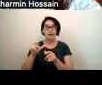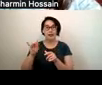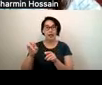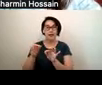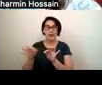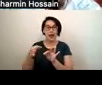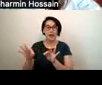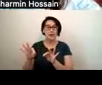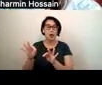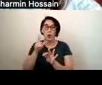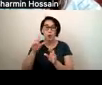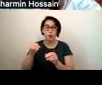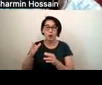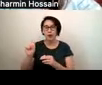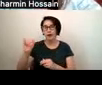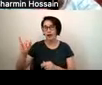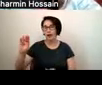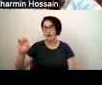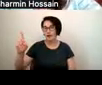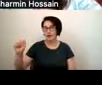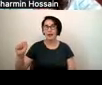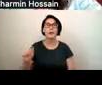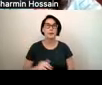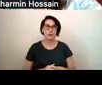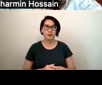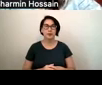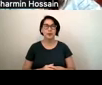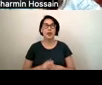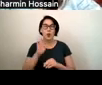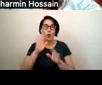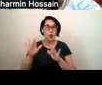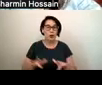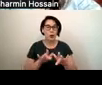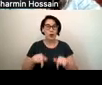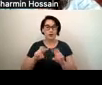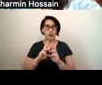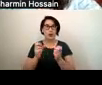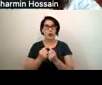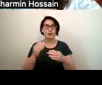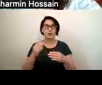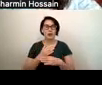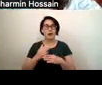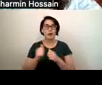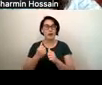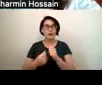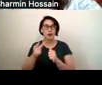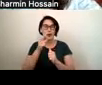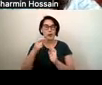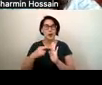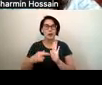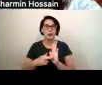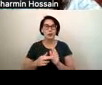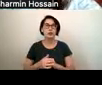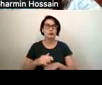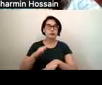recording with all who registered. We would also like to offer a content warning that we will be discussing issues like